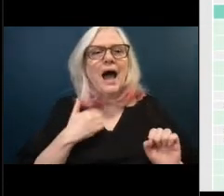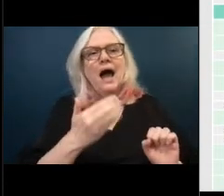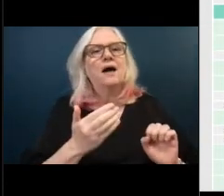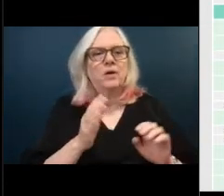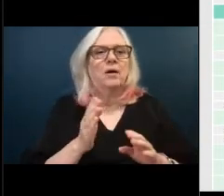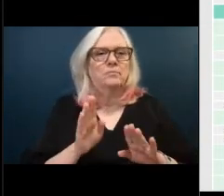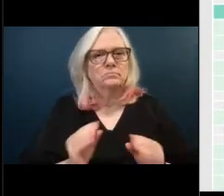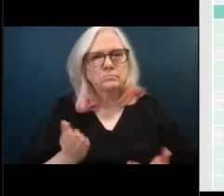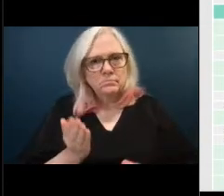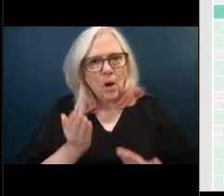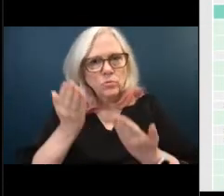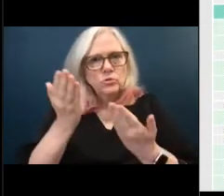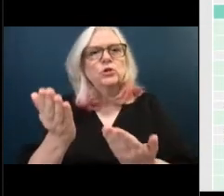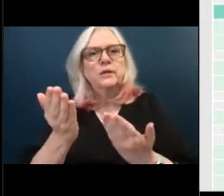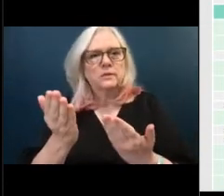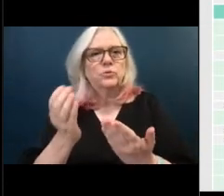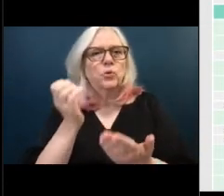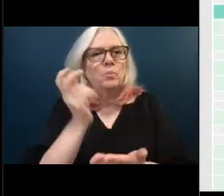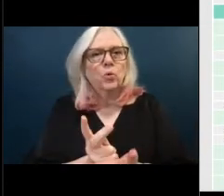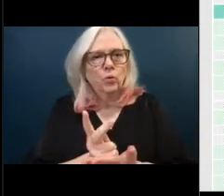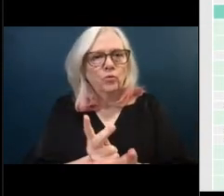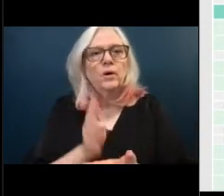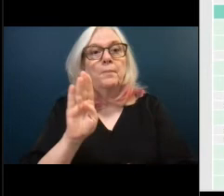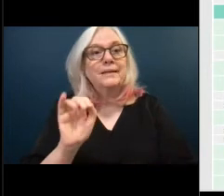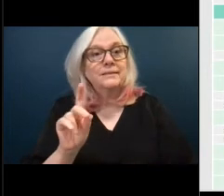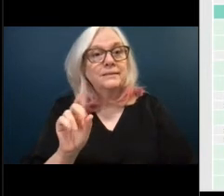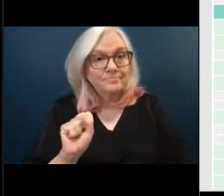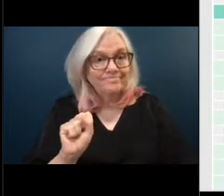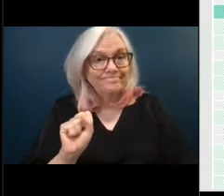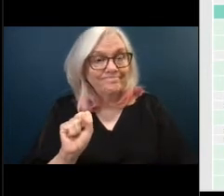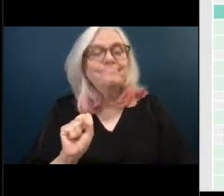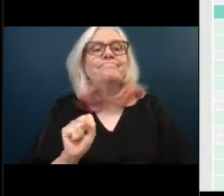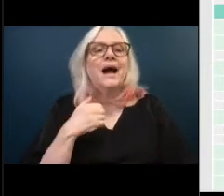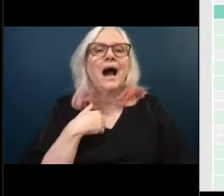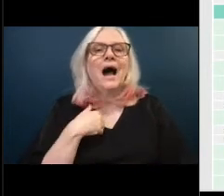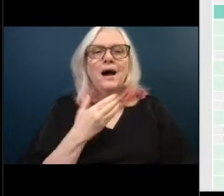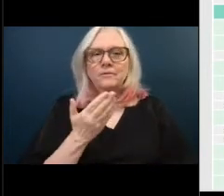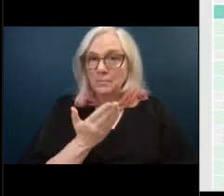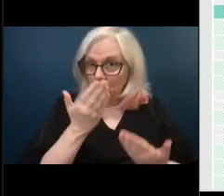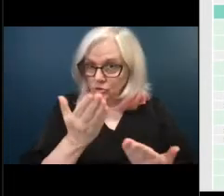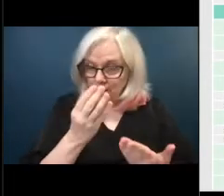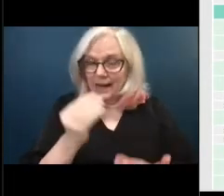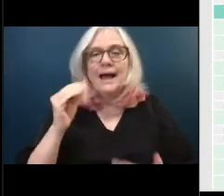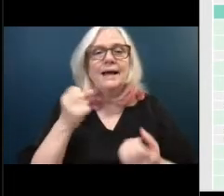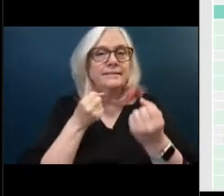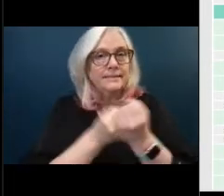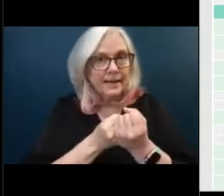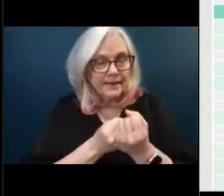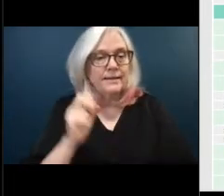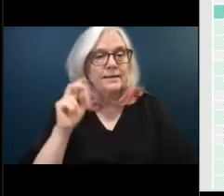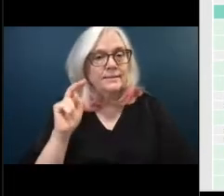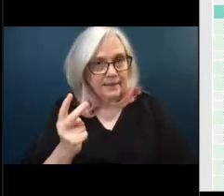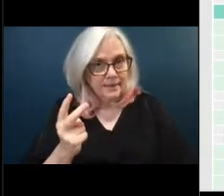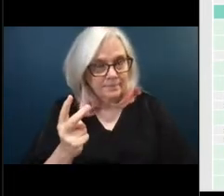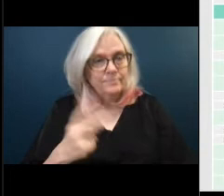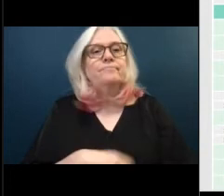and purchases over 100 000 we have a motion and a second all those in favor say aye aye all those opposed say